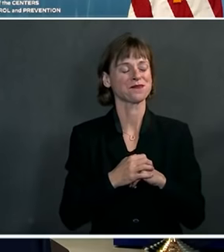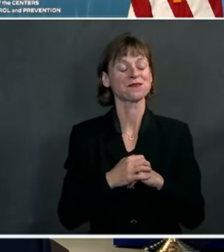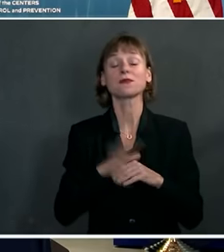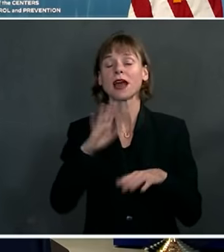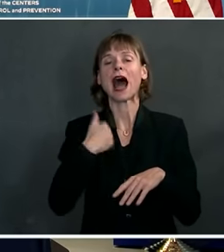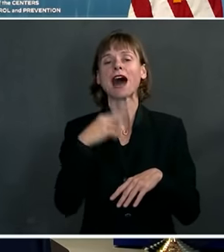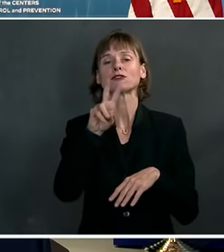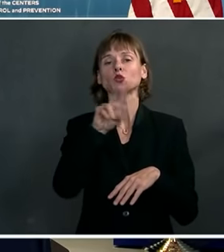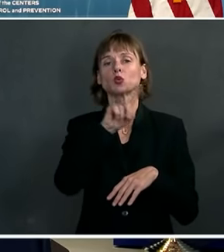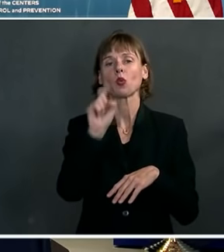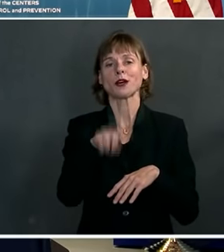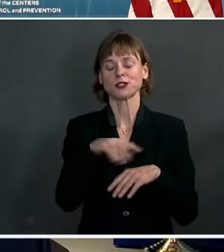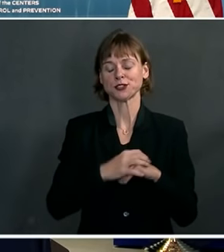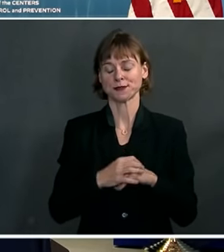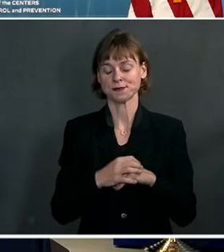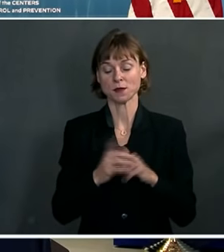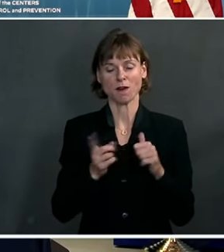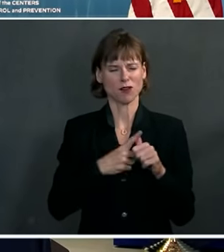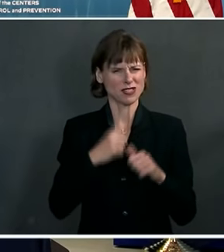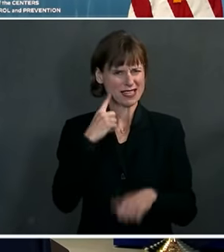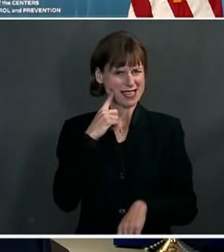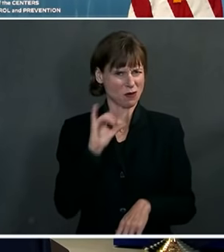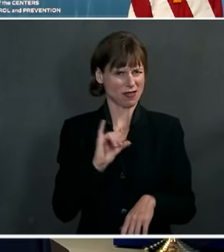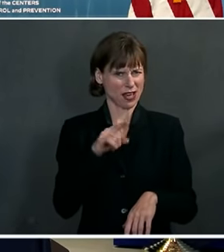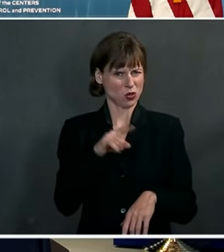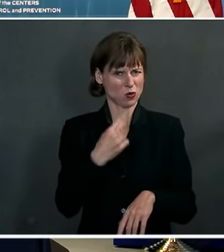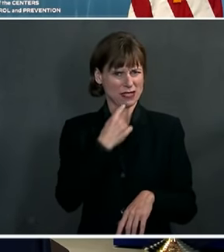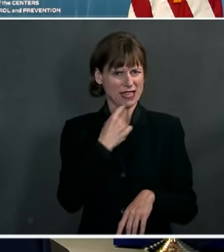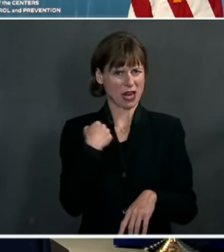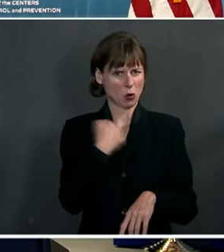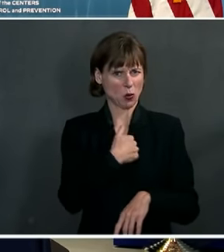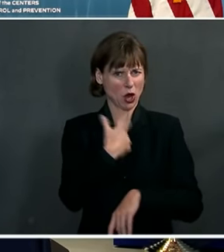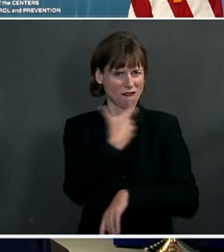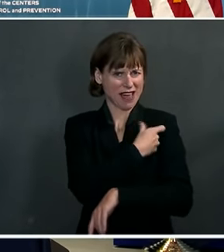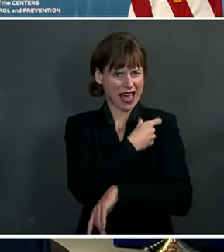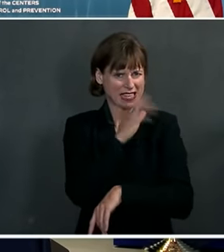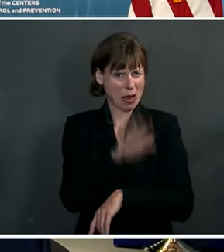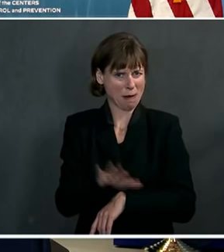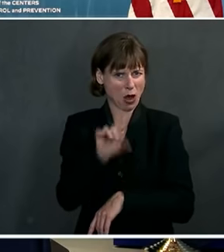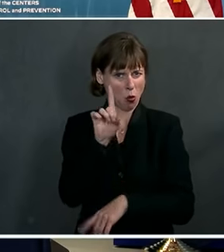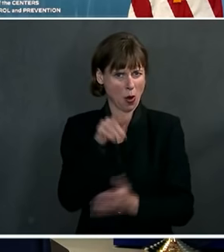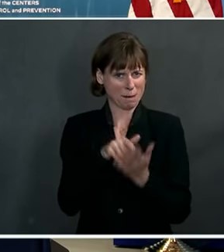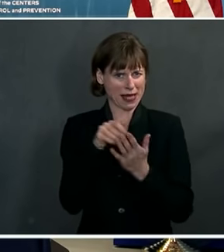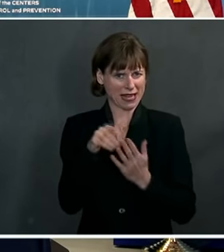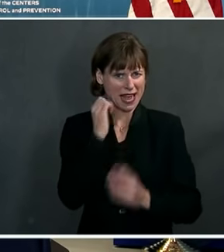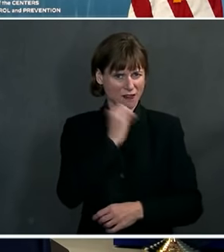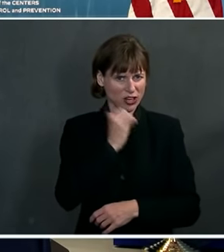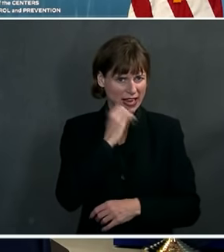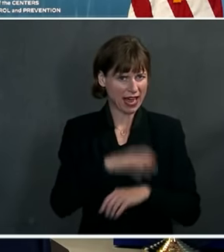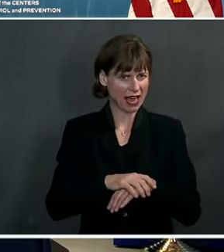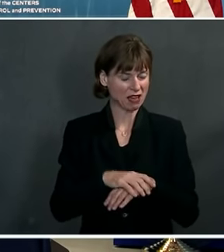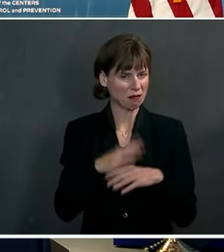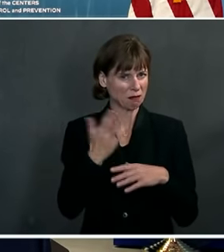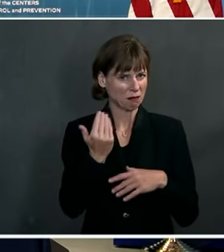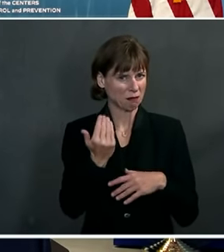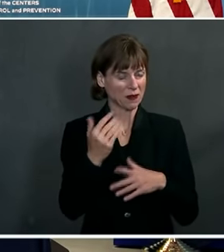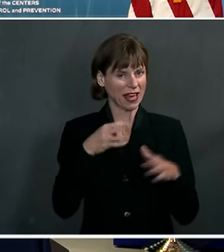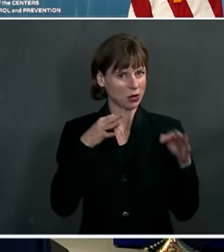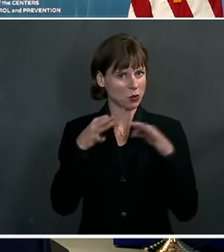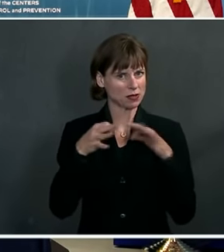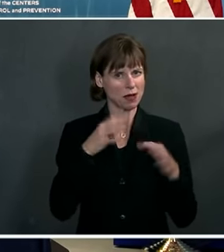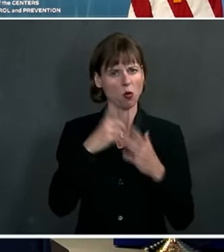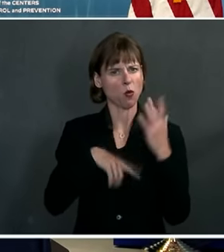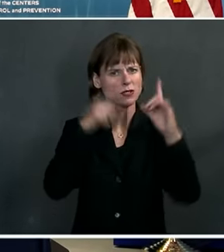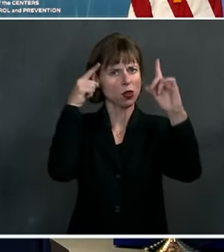have two questions. The first is, it sounded like you were saying that we were vaccinating about a million people daily. I wonder if you can talk about what the